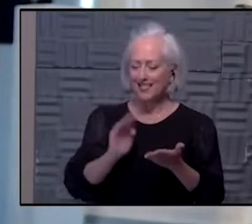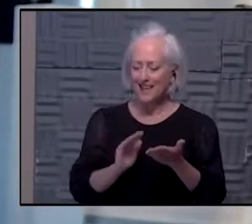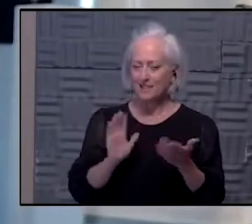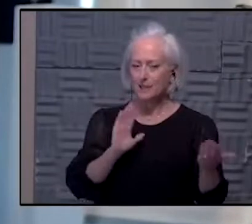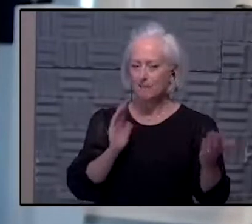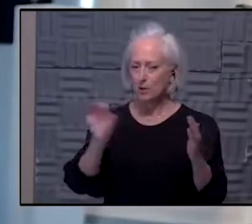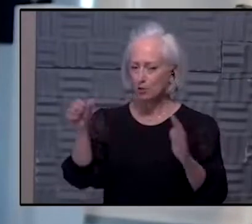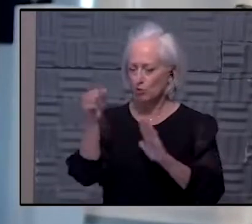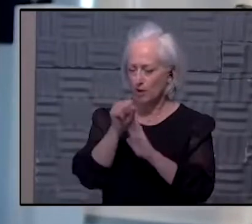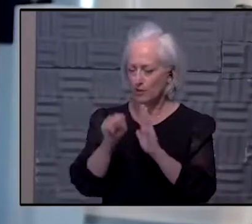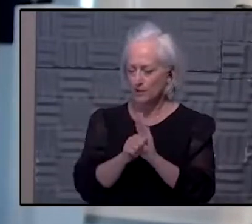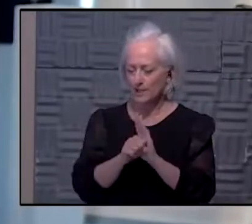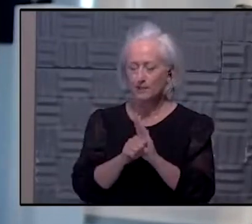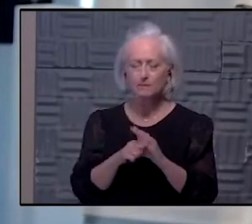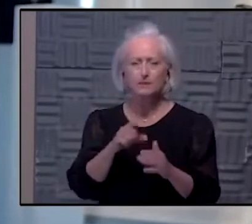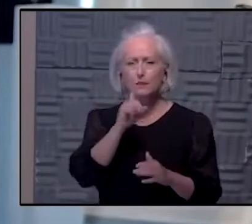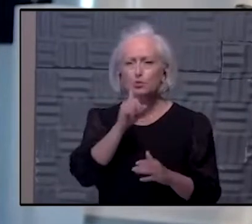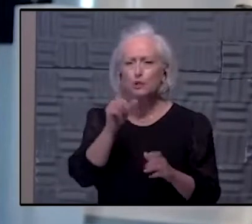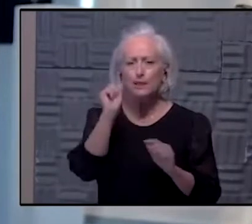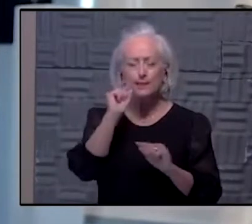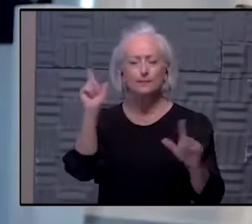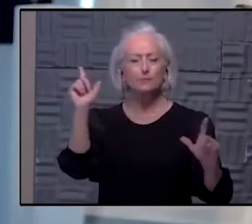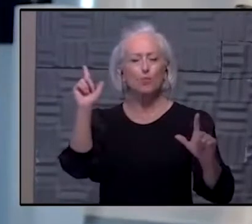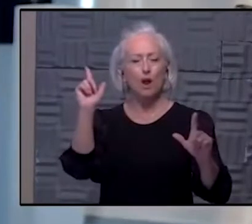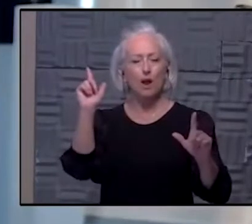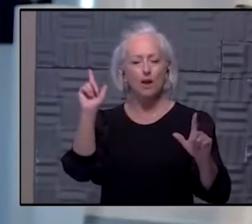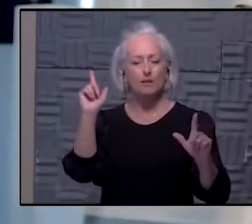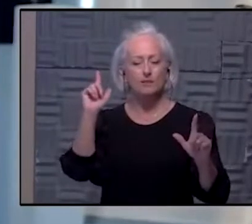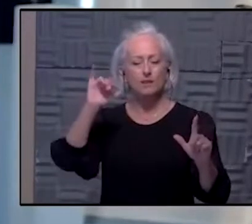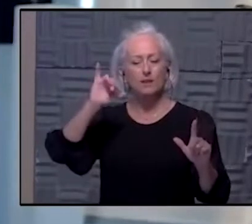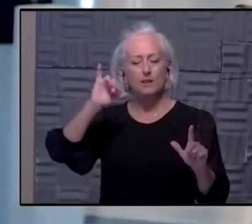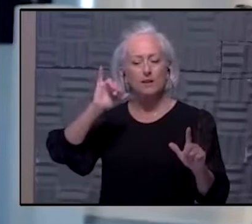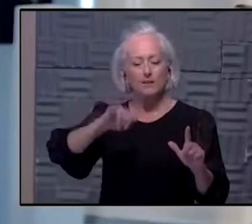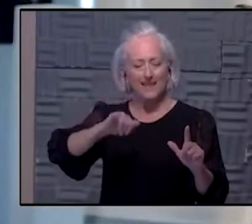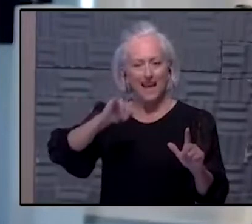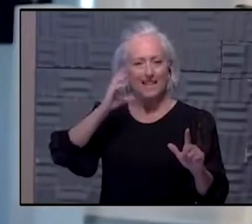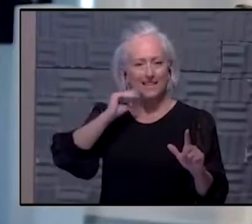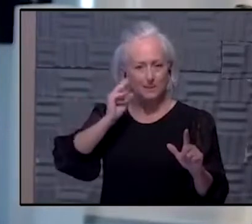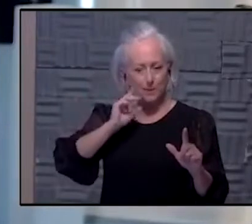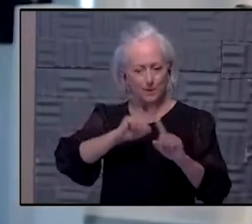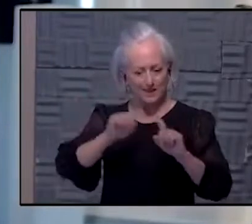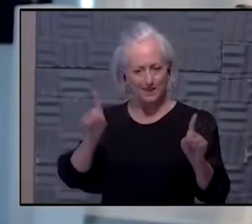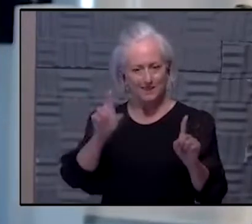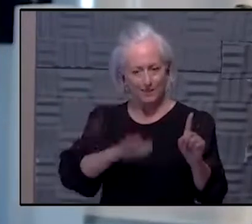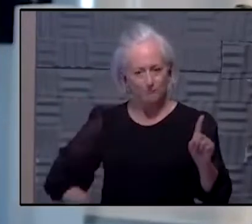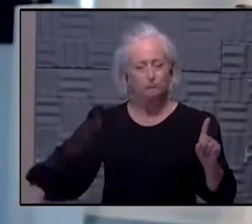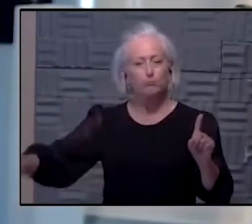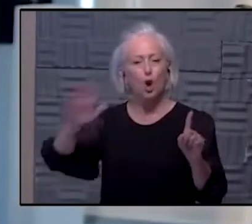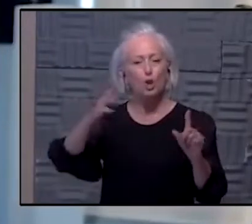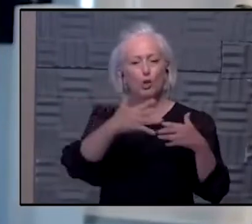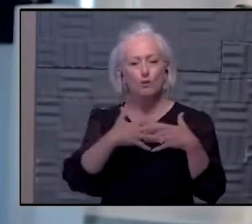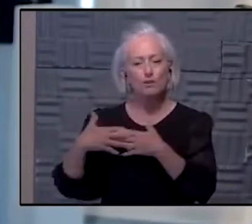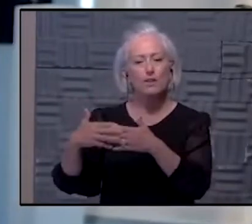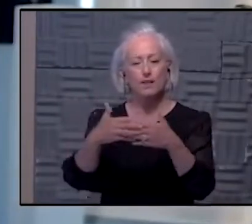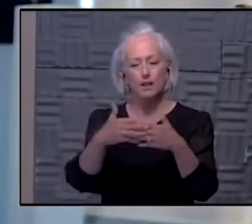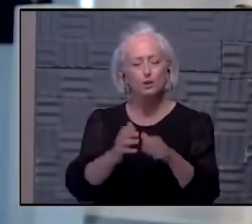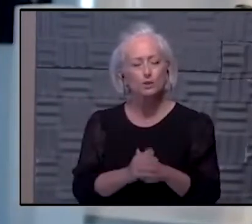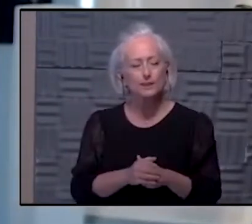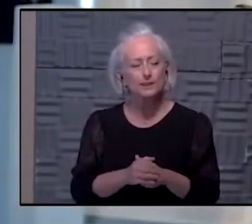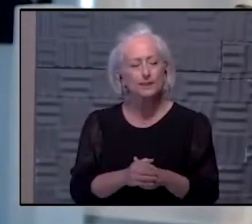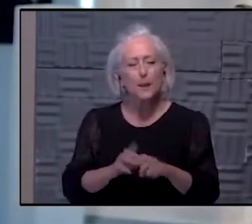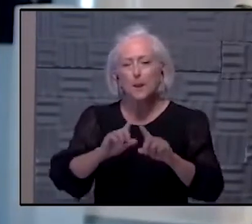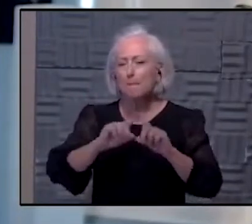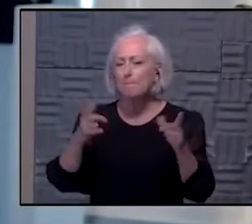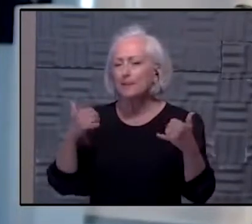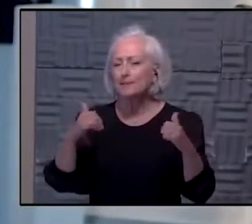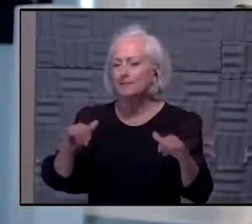remarkable to me how the experiences around are dramatically different around the country. But they still do not predominate in